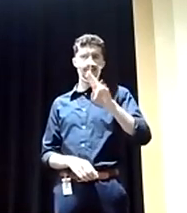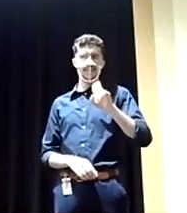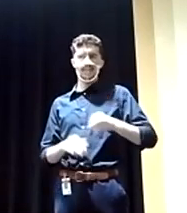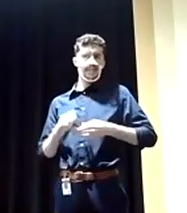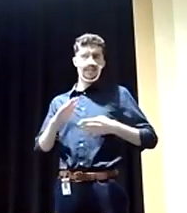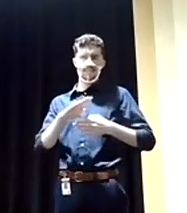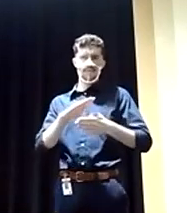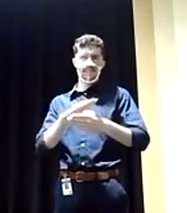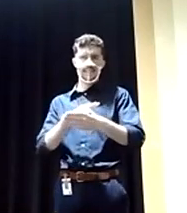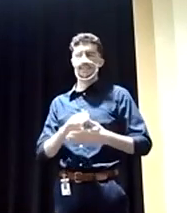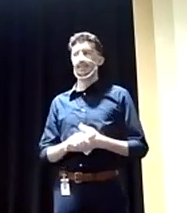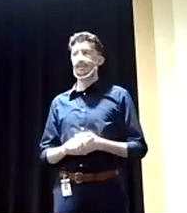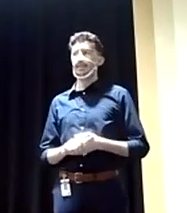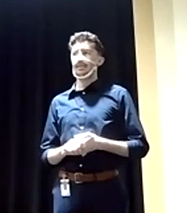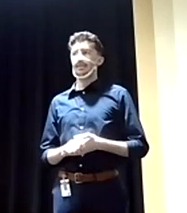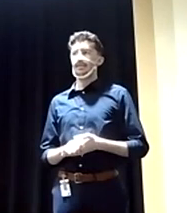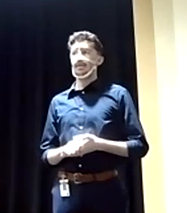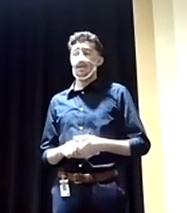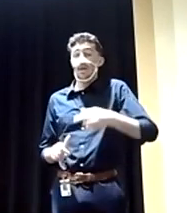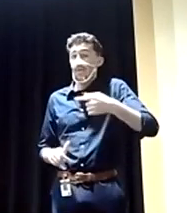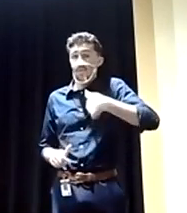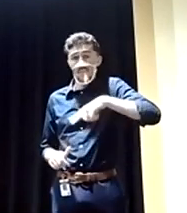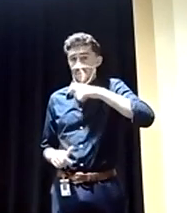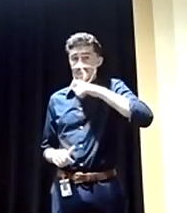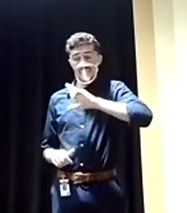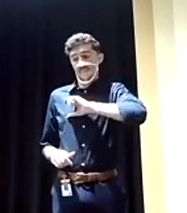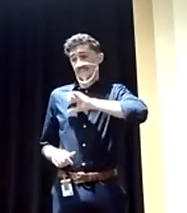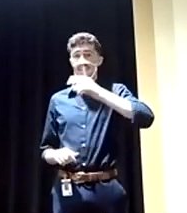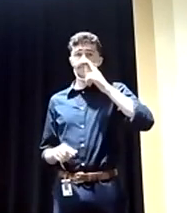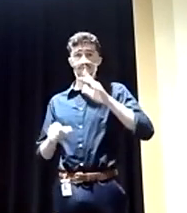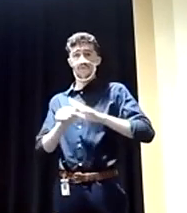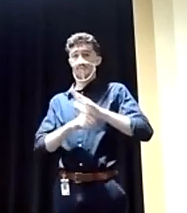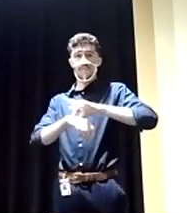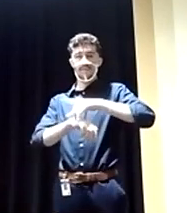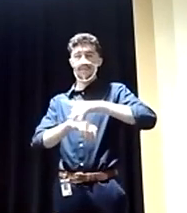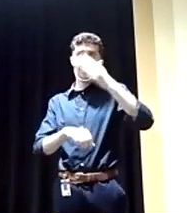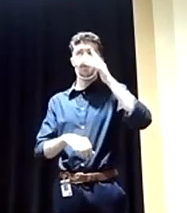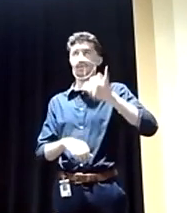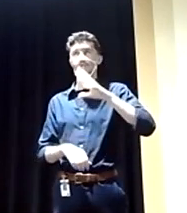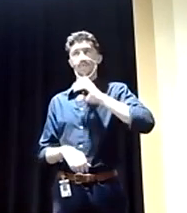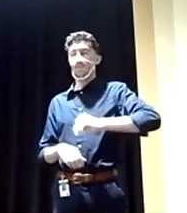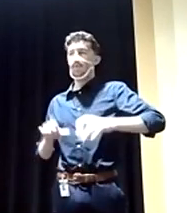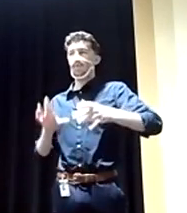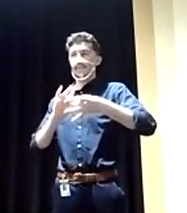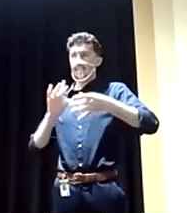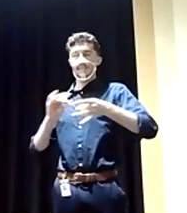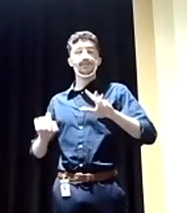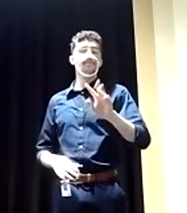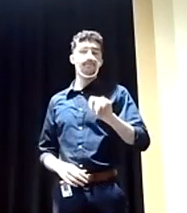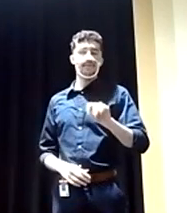So, you know, we, we're not the police of the planet, which is an old adage, I know. But,